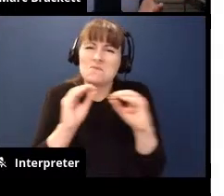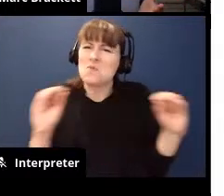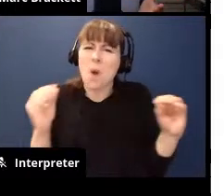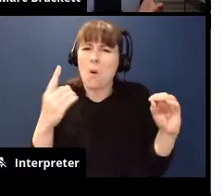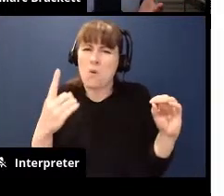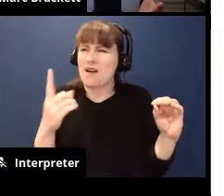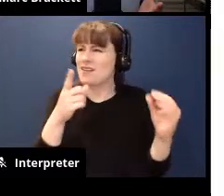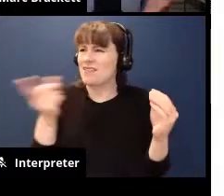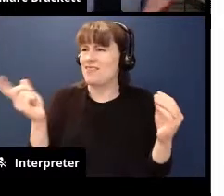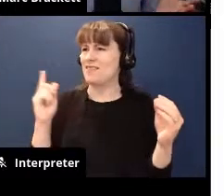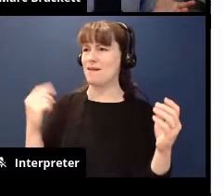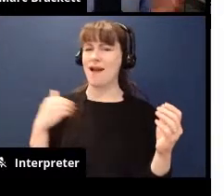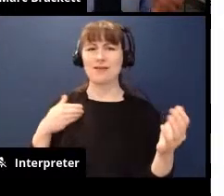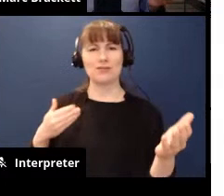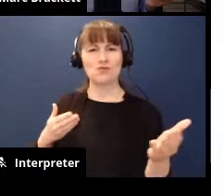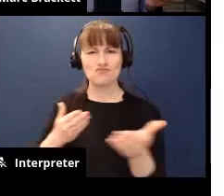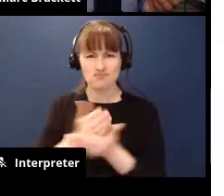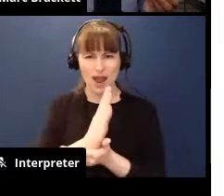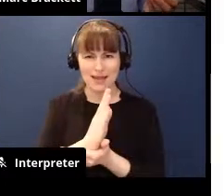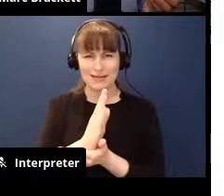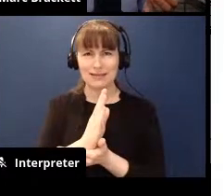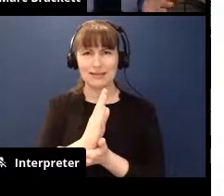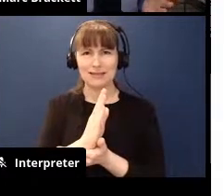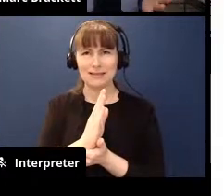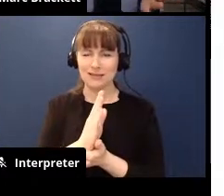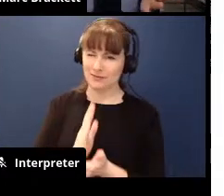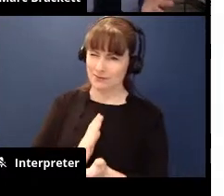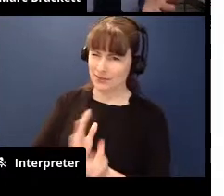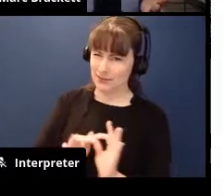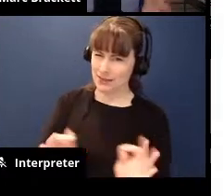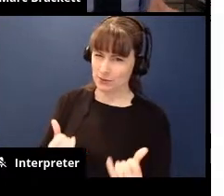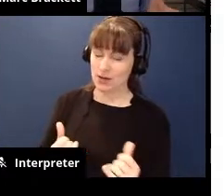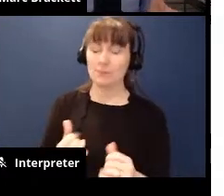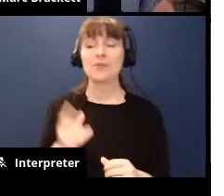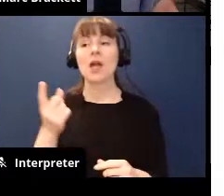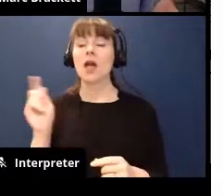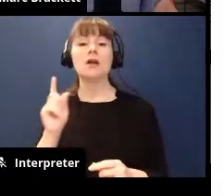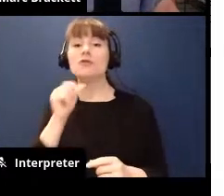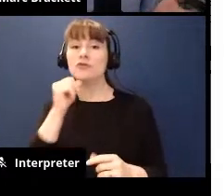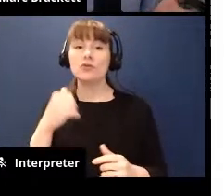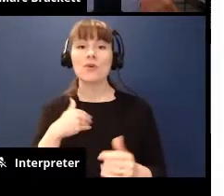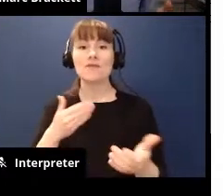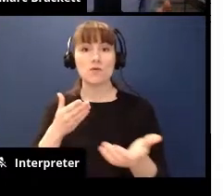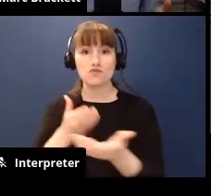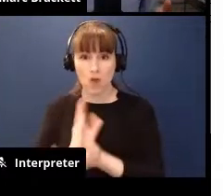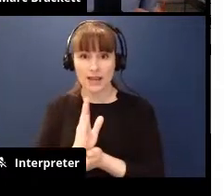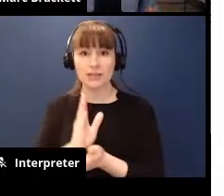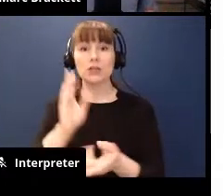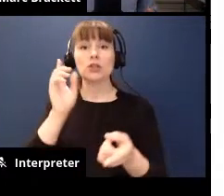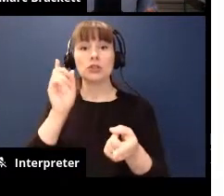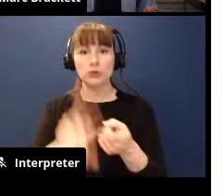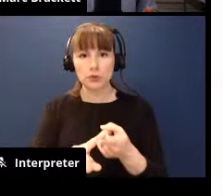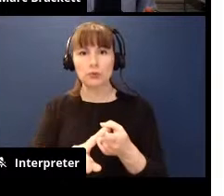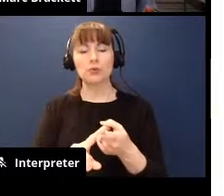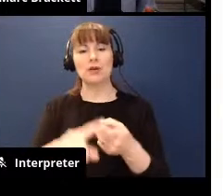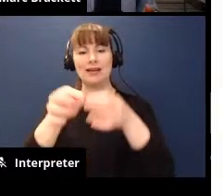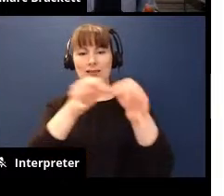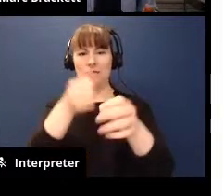to and i'm going to say this in like fancy terms no one has the right to define your reality for you